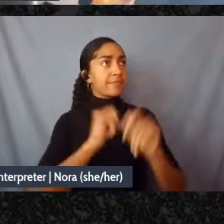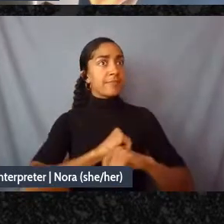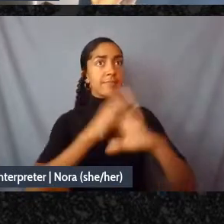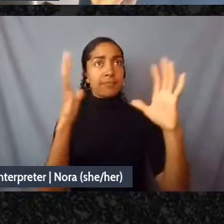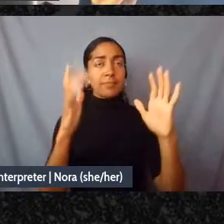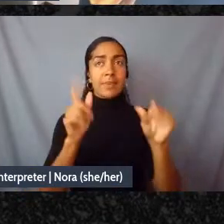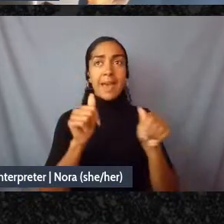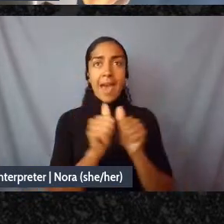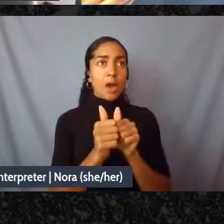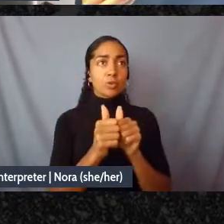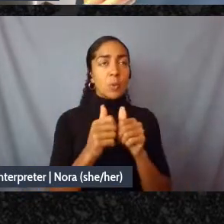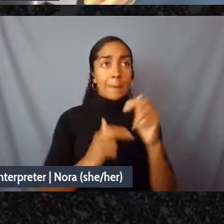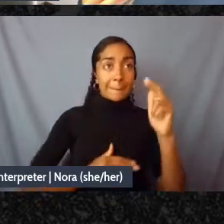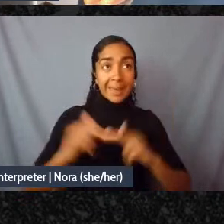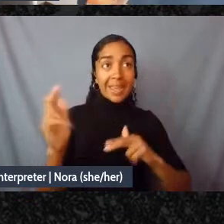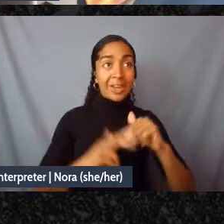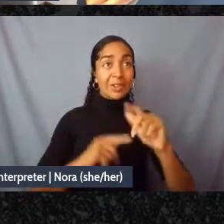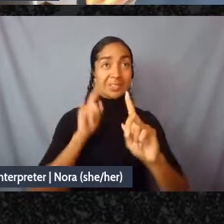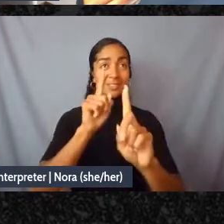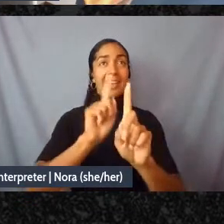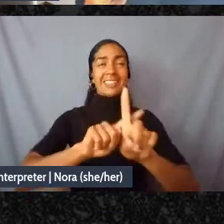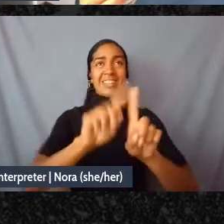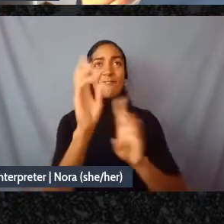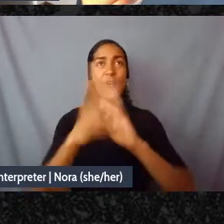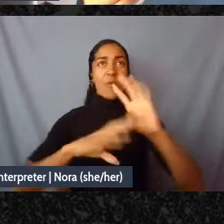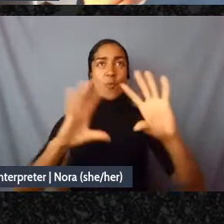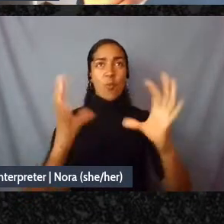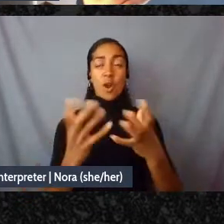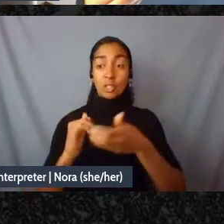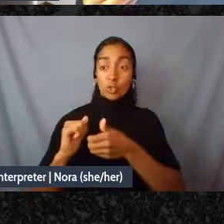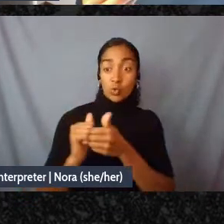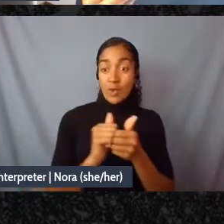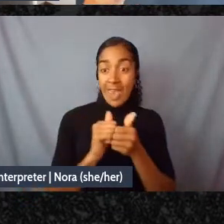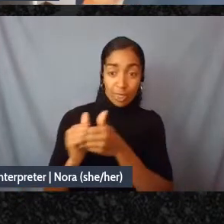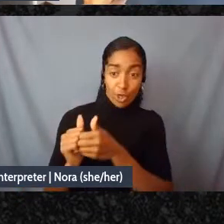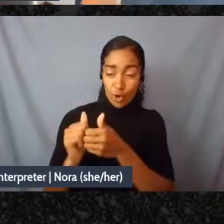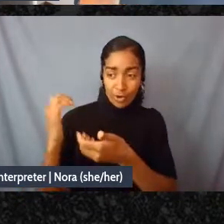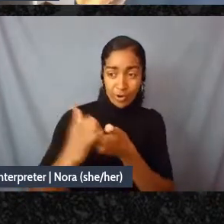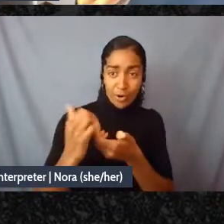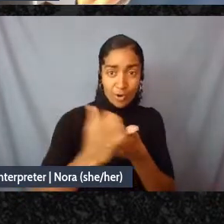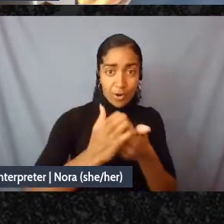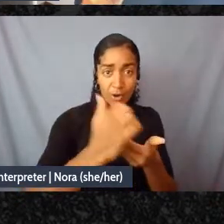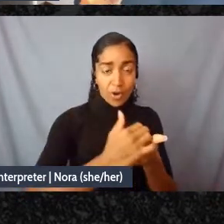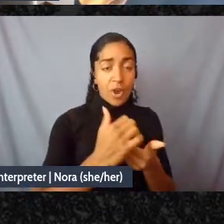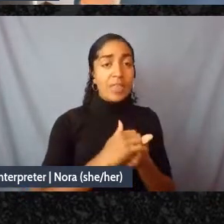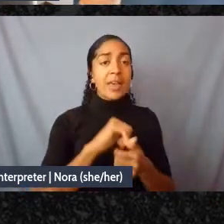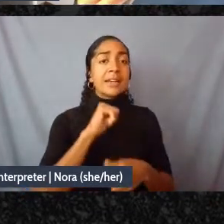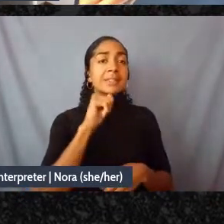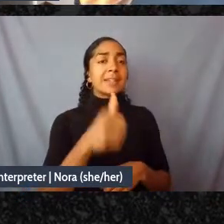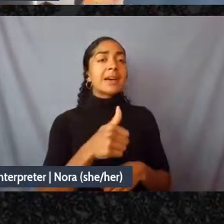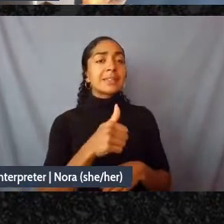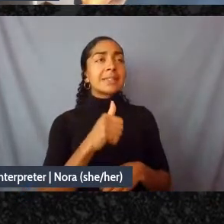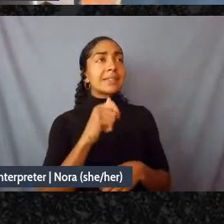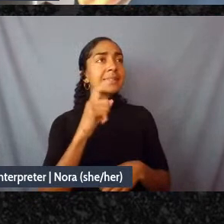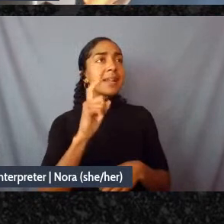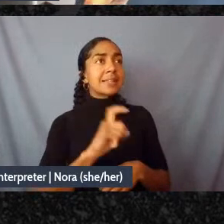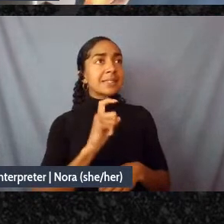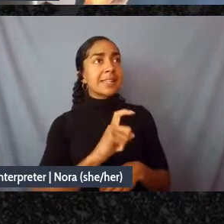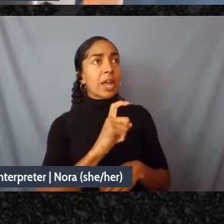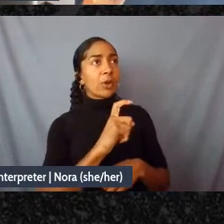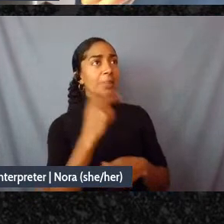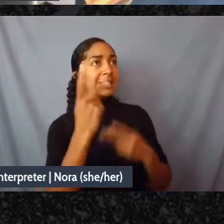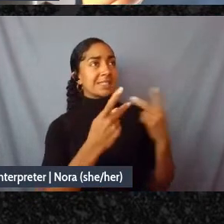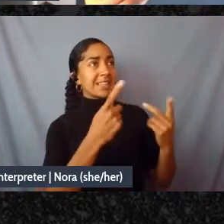that doesn't necessarily imagine the existing mode of solidarity that is happening through statist